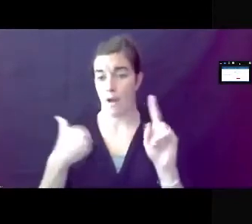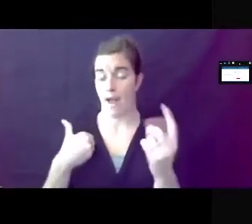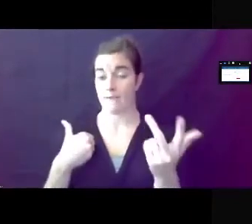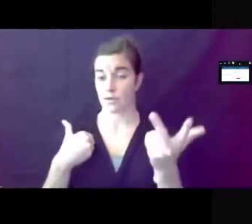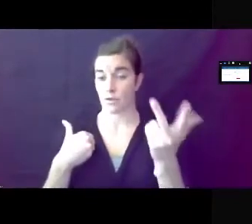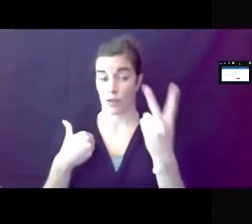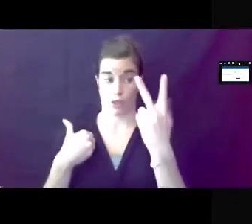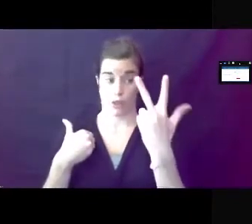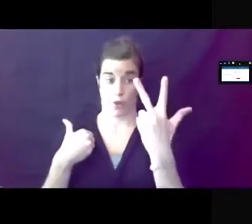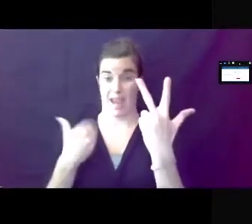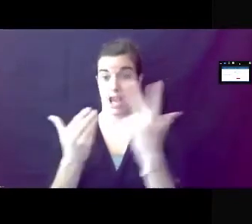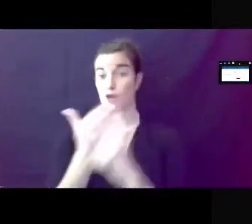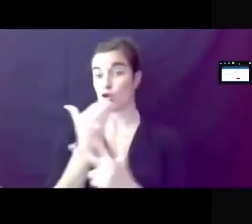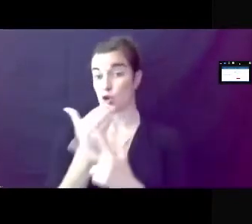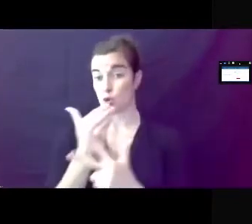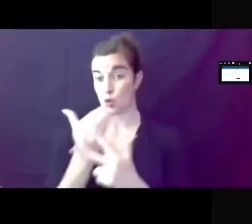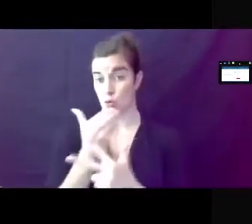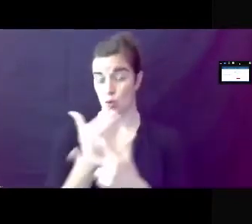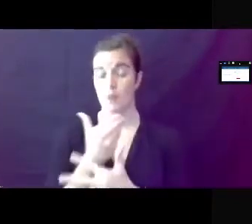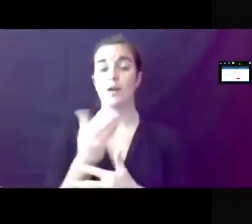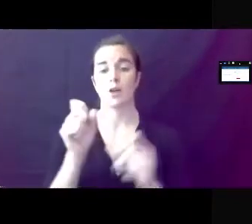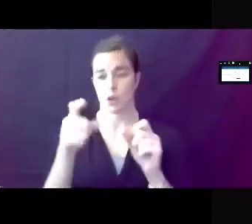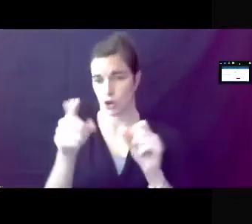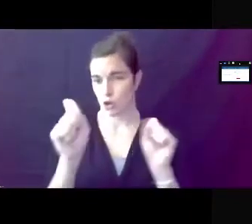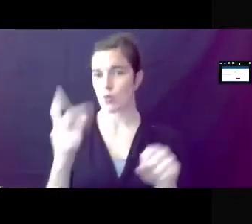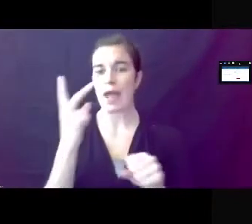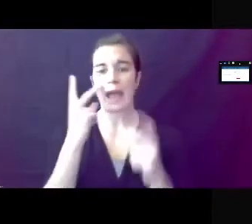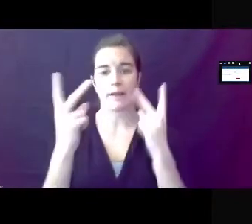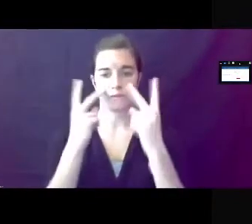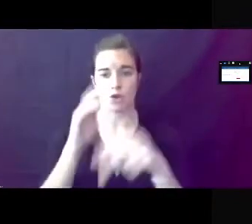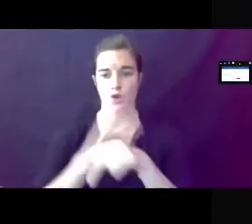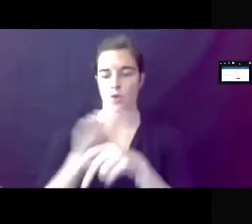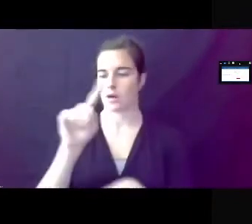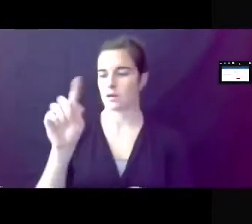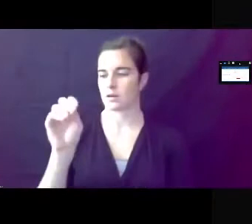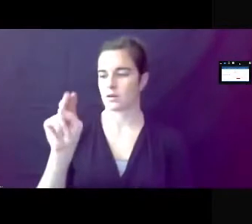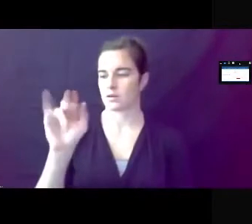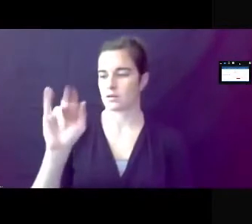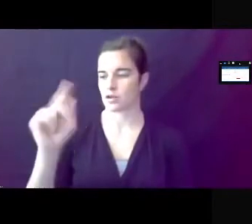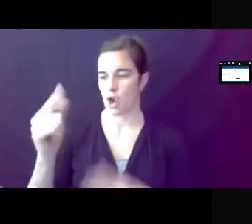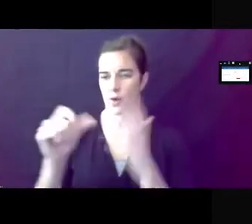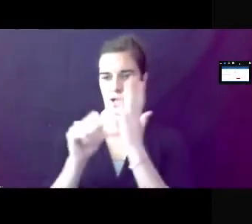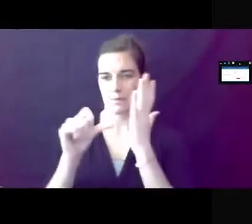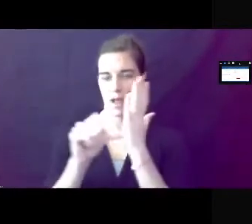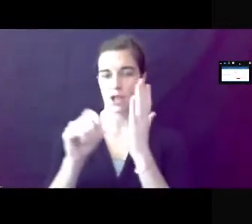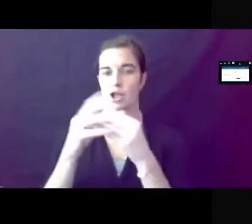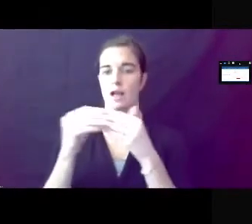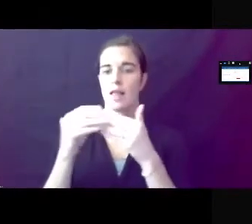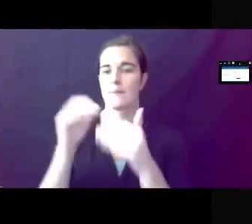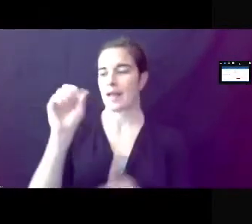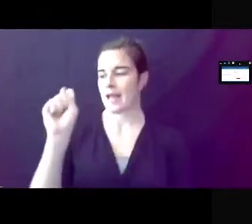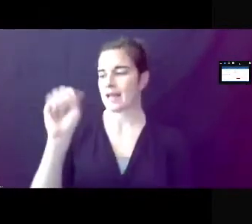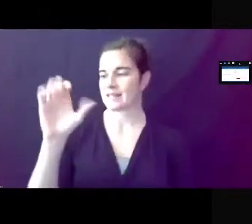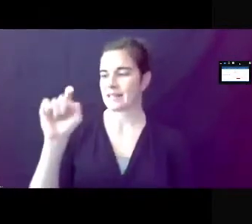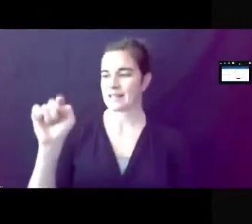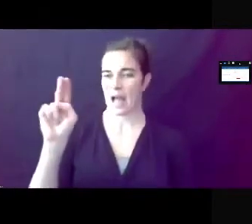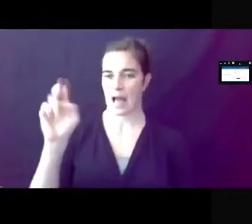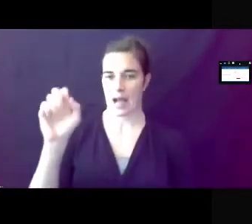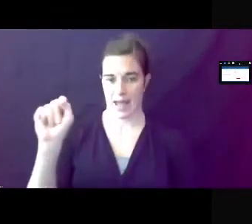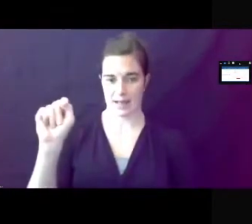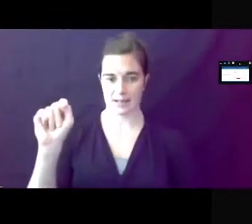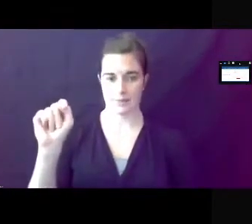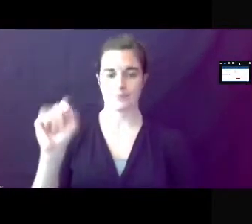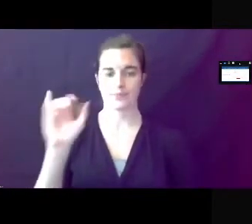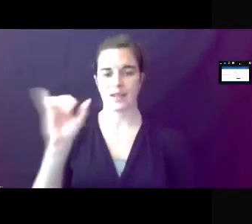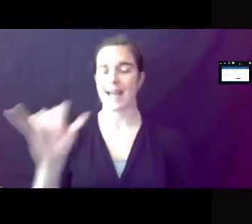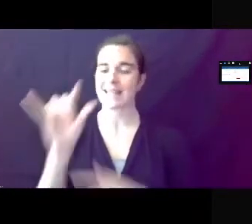overlays those boundaries can be viewed on the zoning page at columbiasc.net slash zoning that's our airport